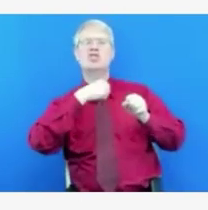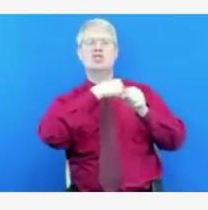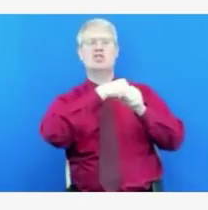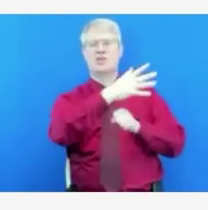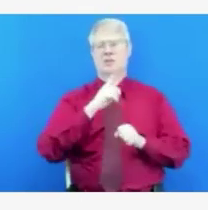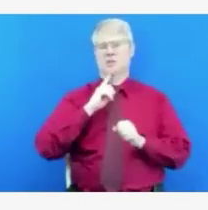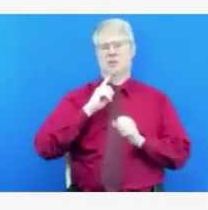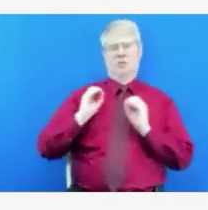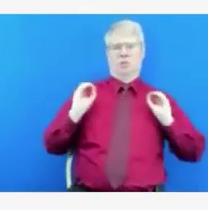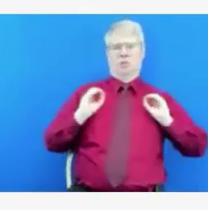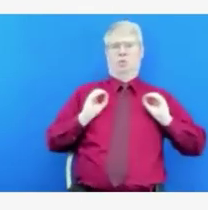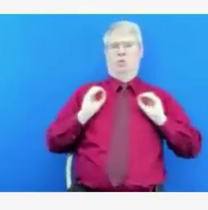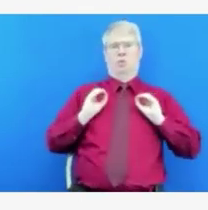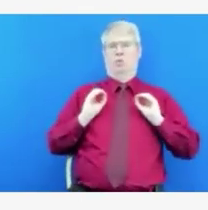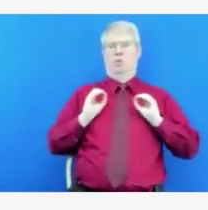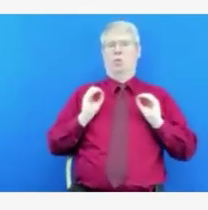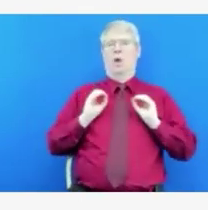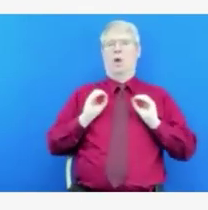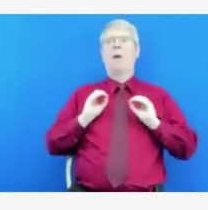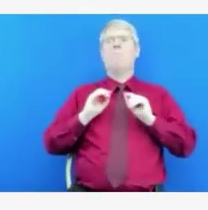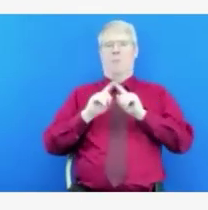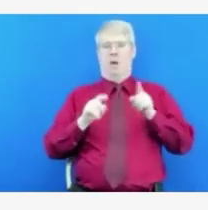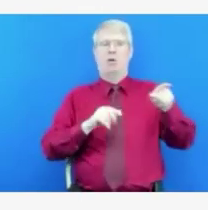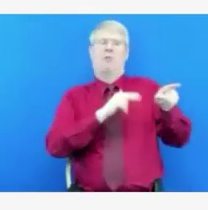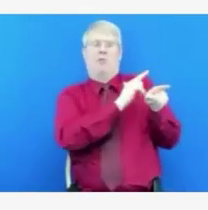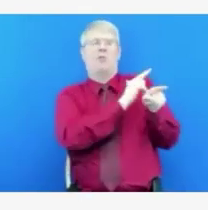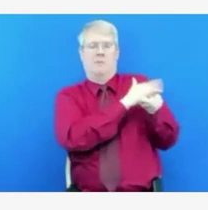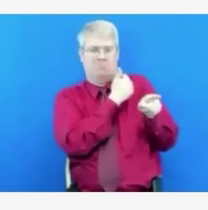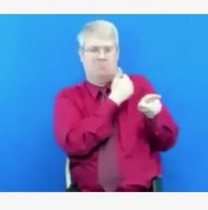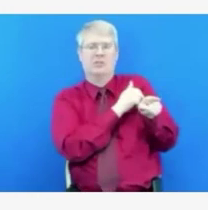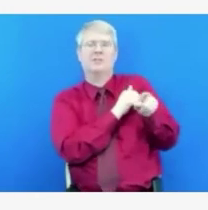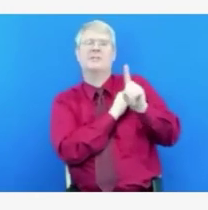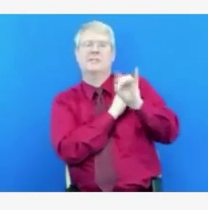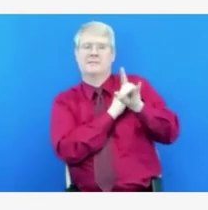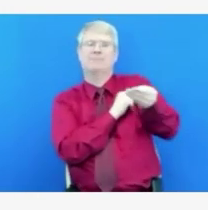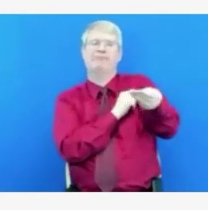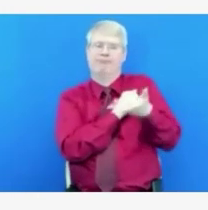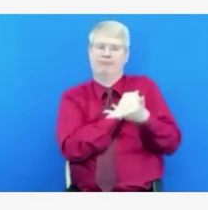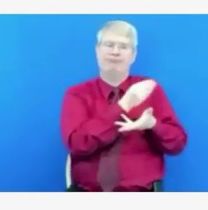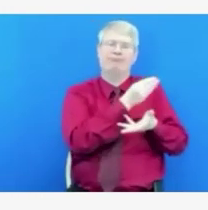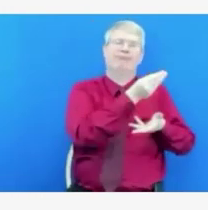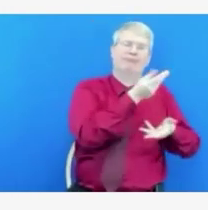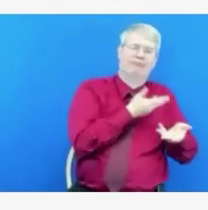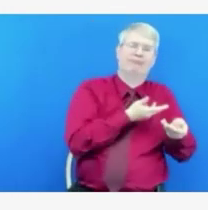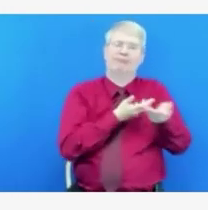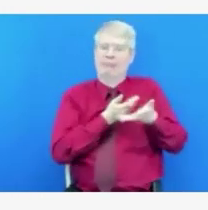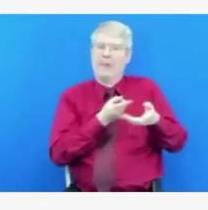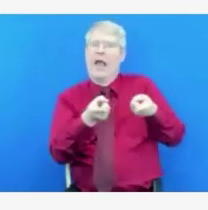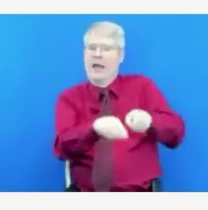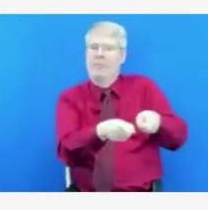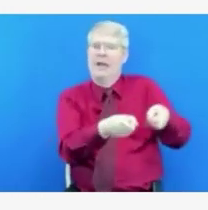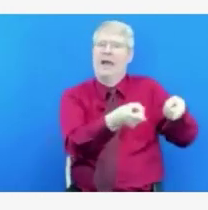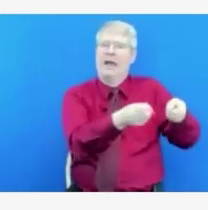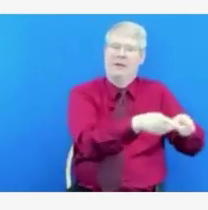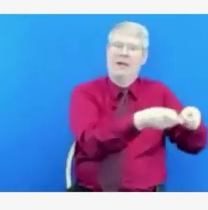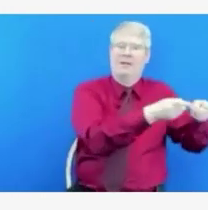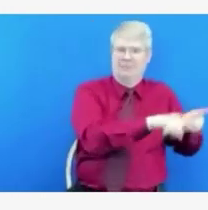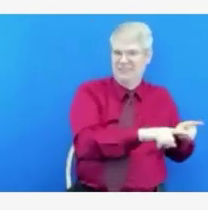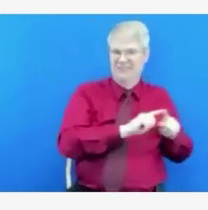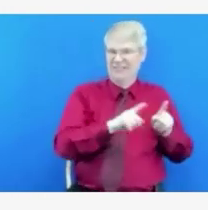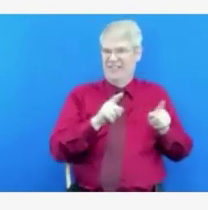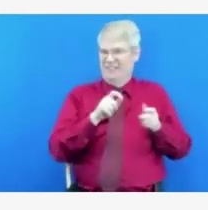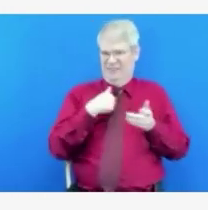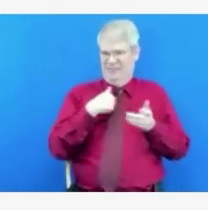tracking that information. But I know that the hospitals are, we've talked about this, I believe, in the past in some of these